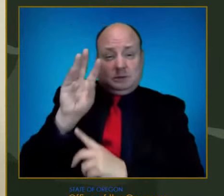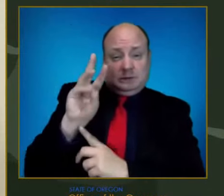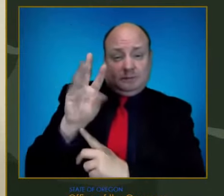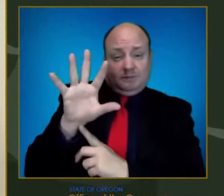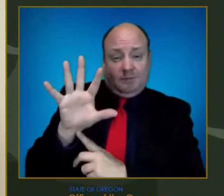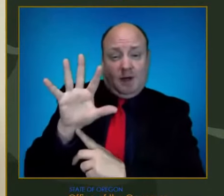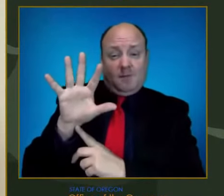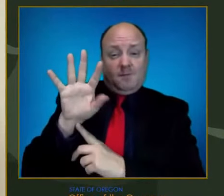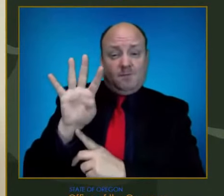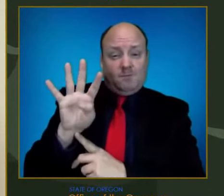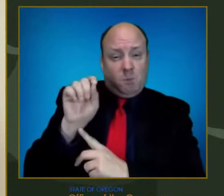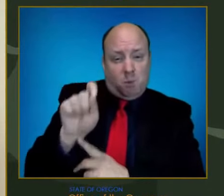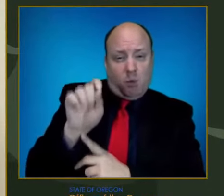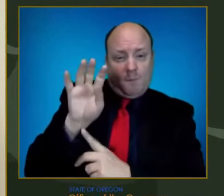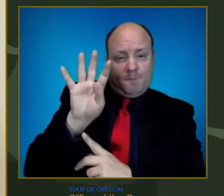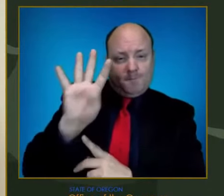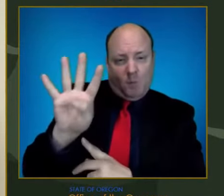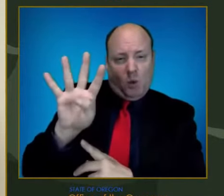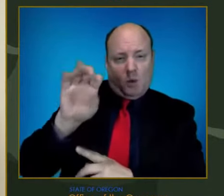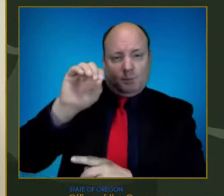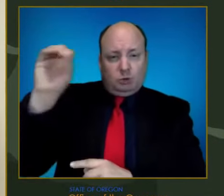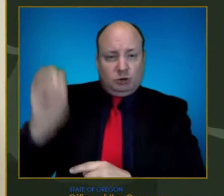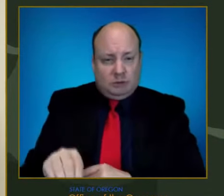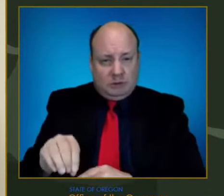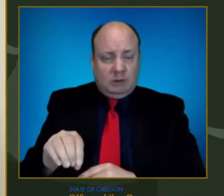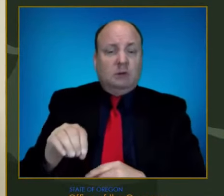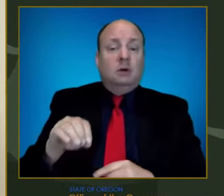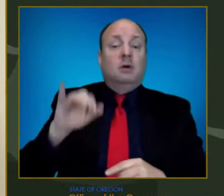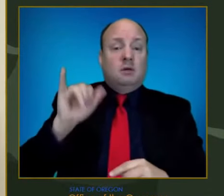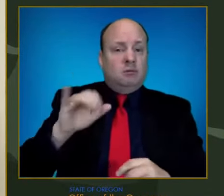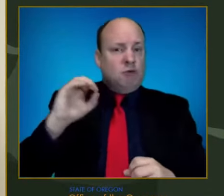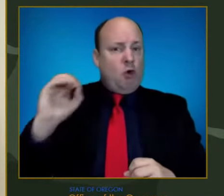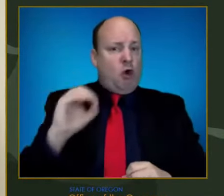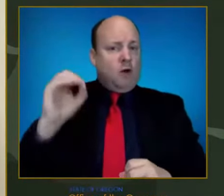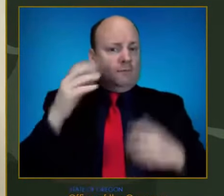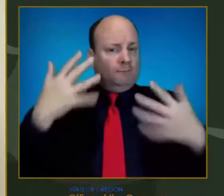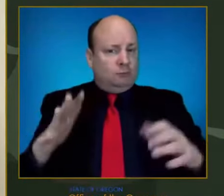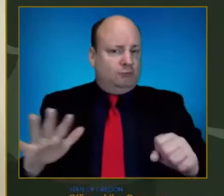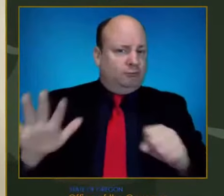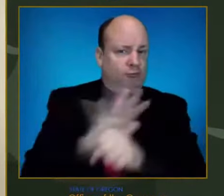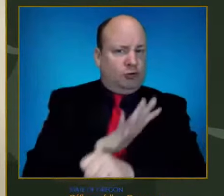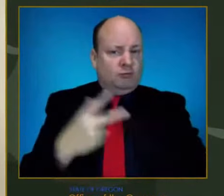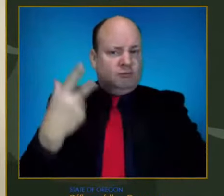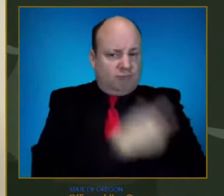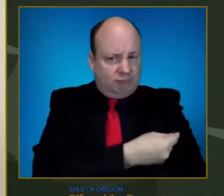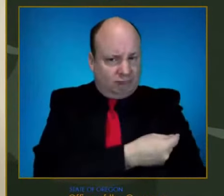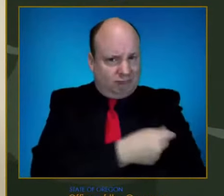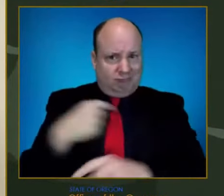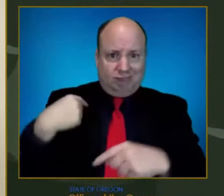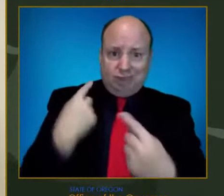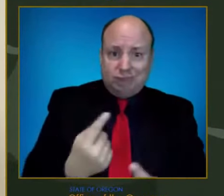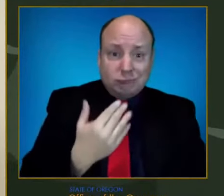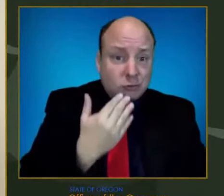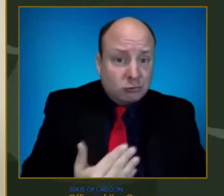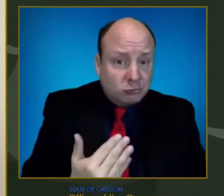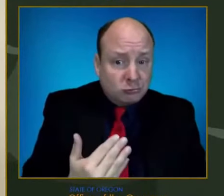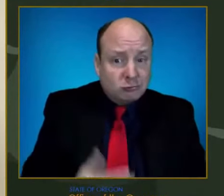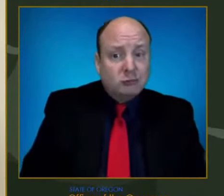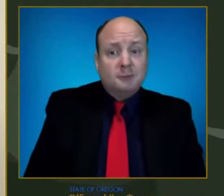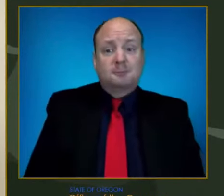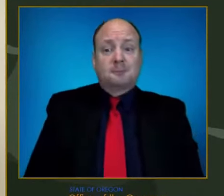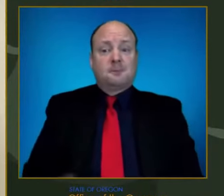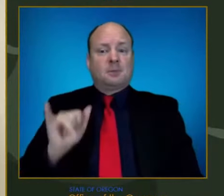Oregonians have stepped up and become fully vaccinated. That's nearly 5% above the national